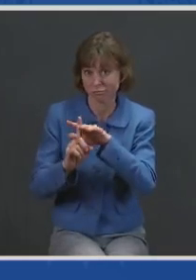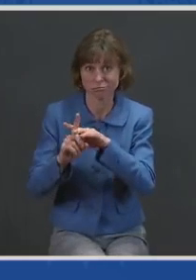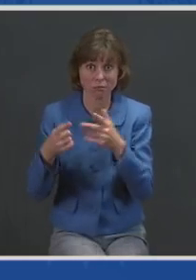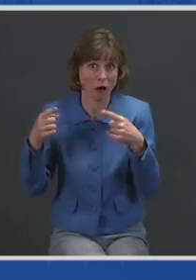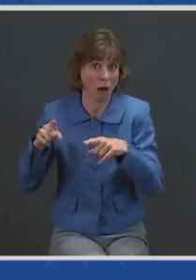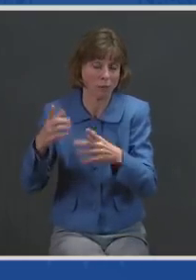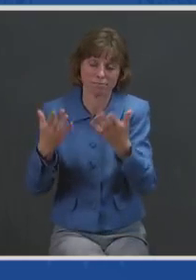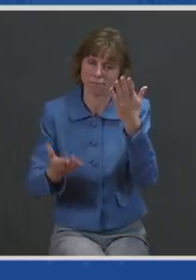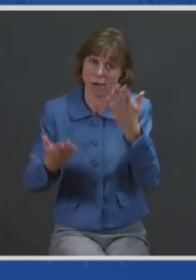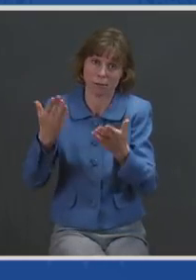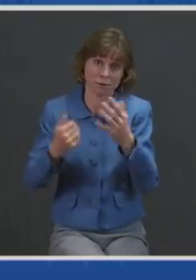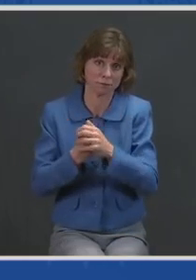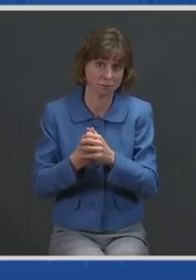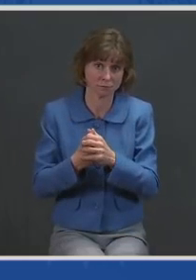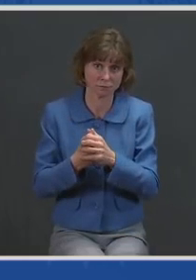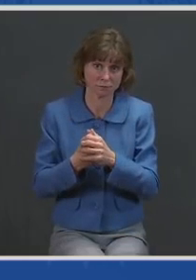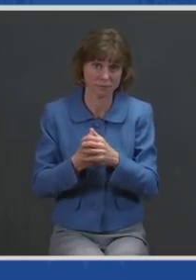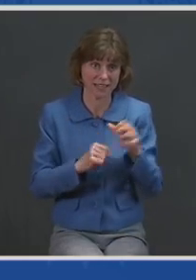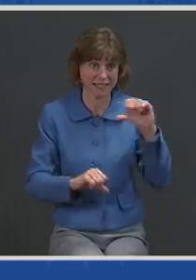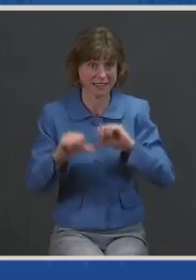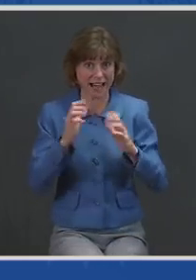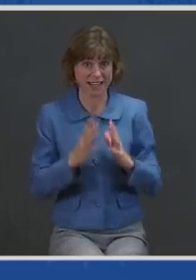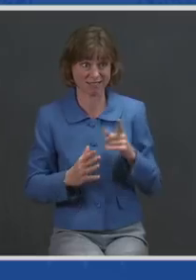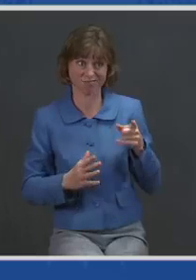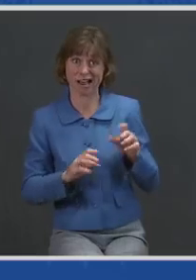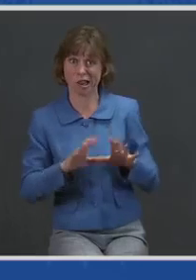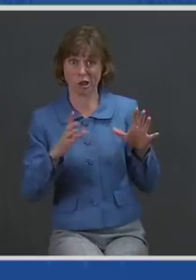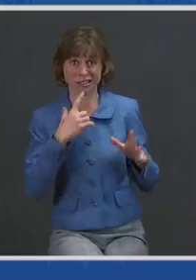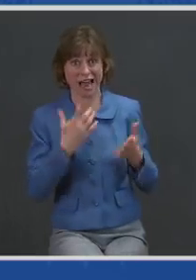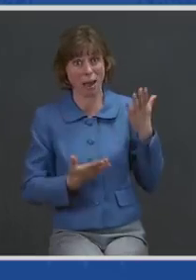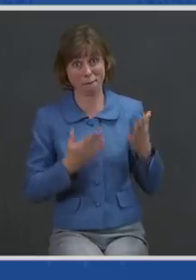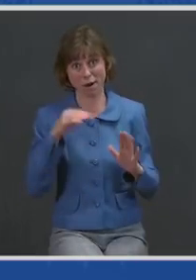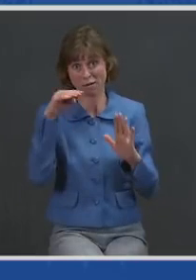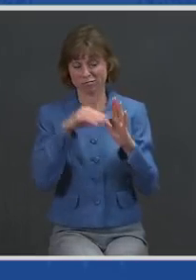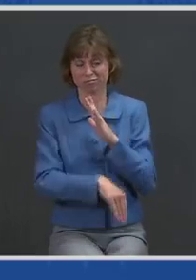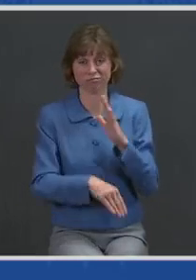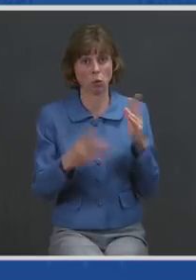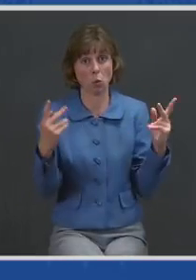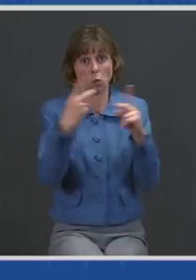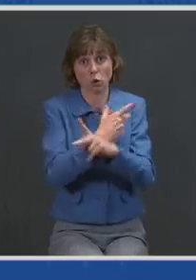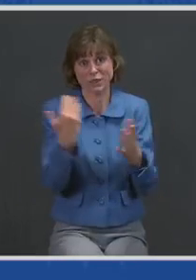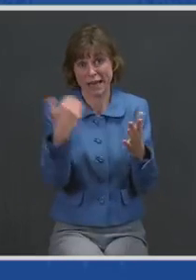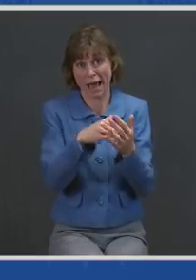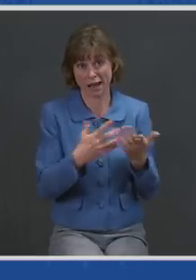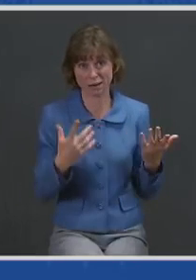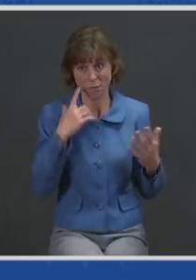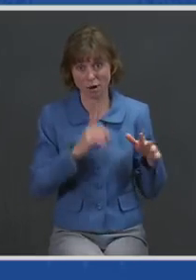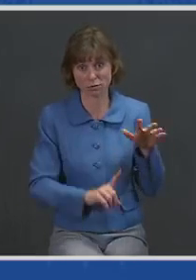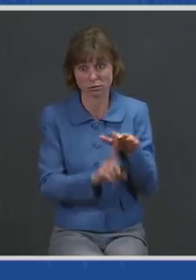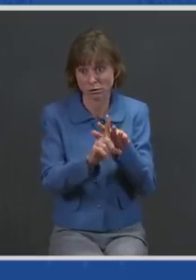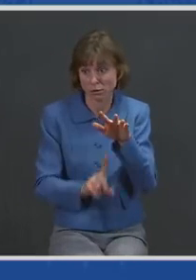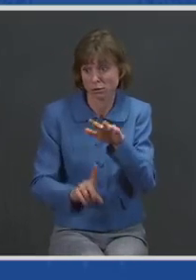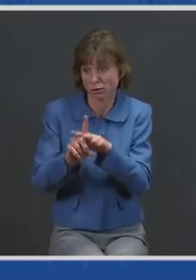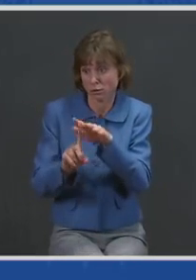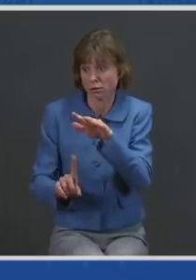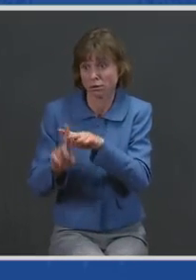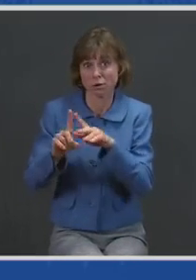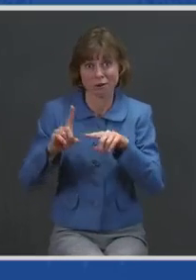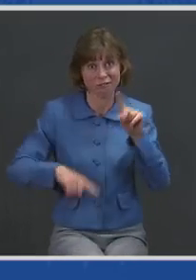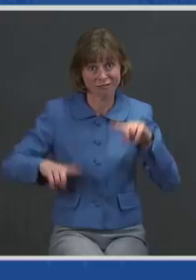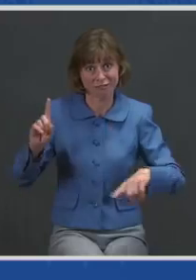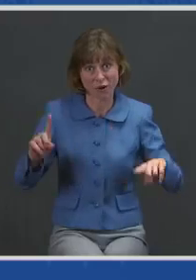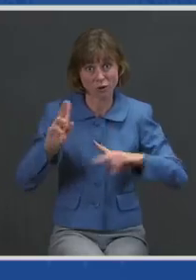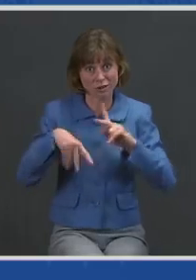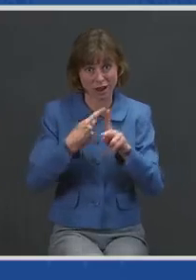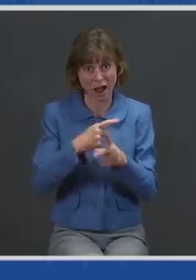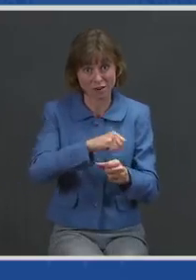that things may get worse again as new variants of the virus spread. And we've got work